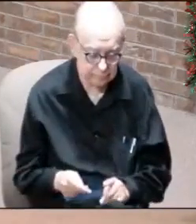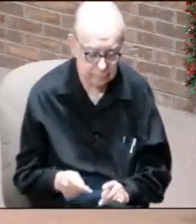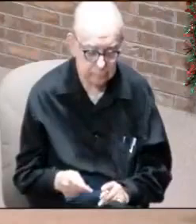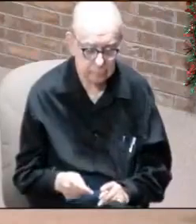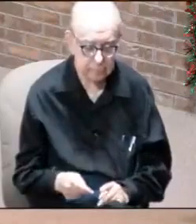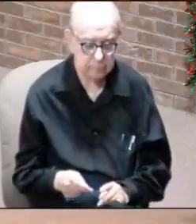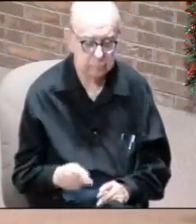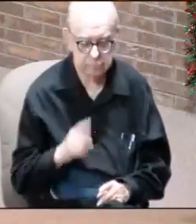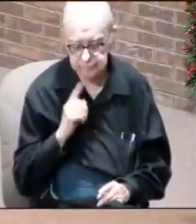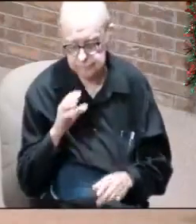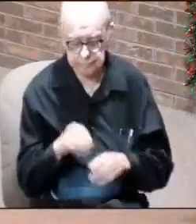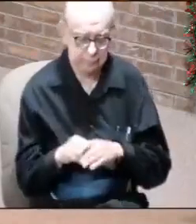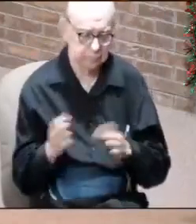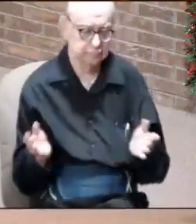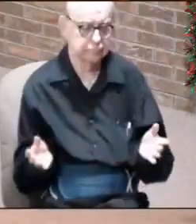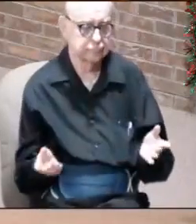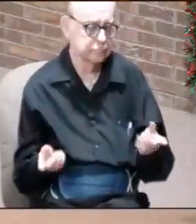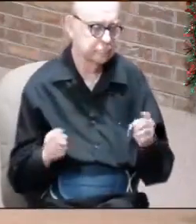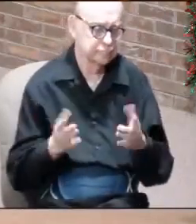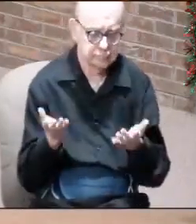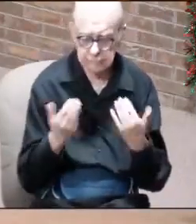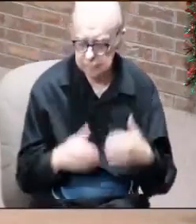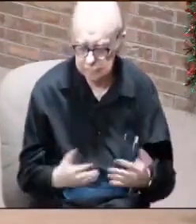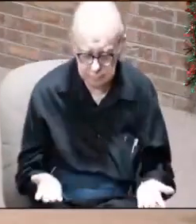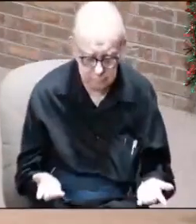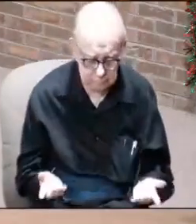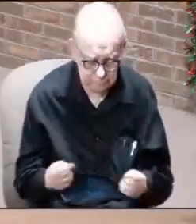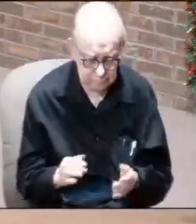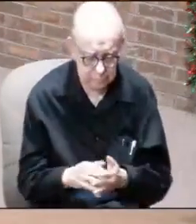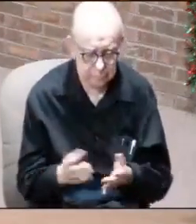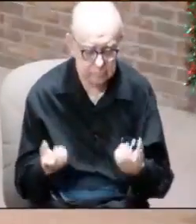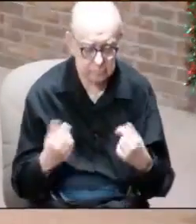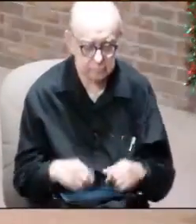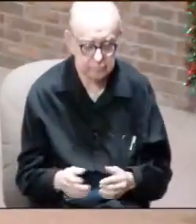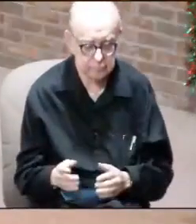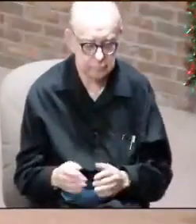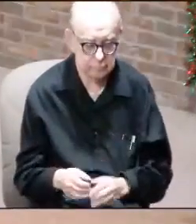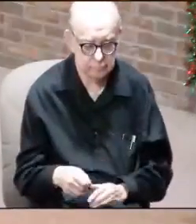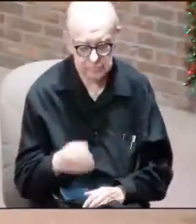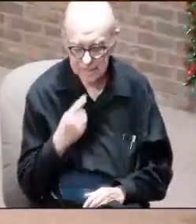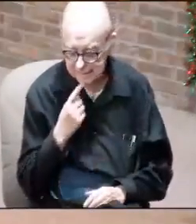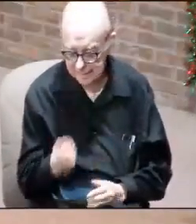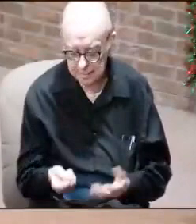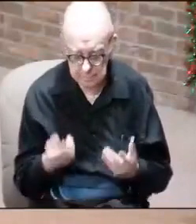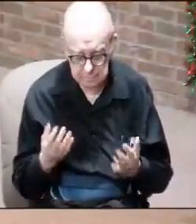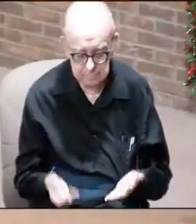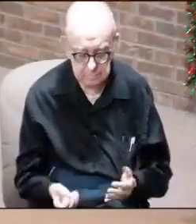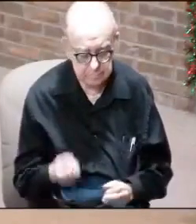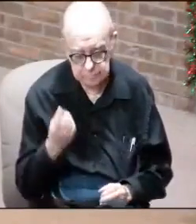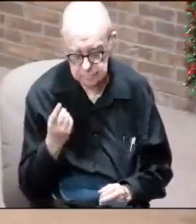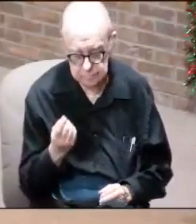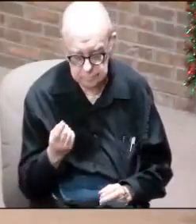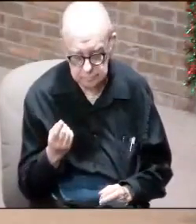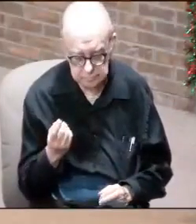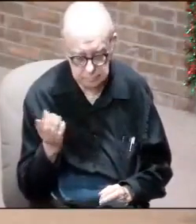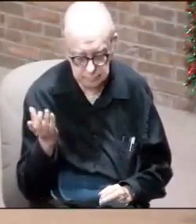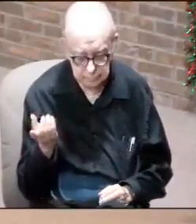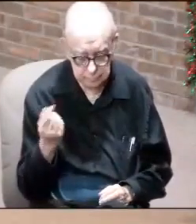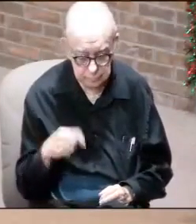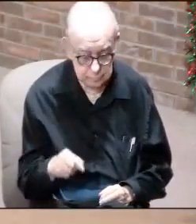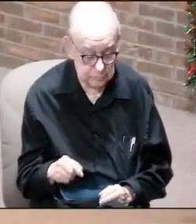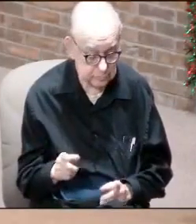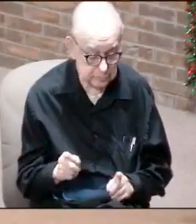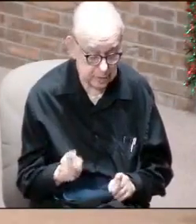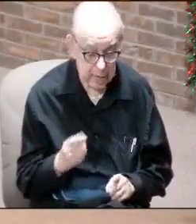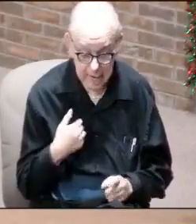involved in when's it coming and when's it coming and when's it coming. And he's saying, hold on a minute. You don't understand. It's going to come when I